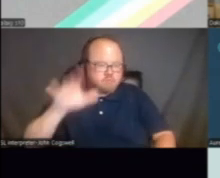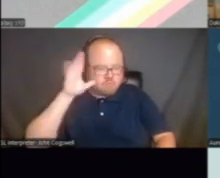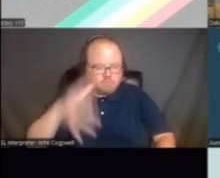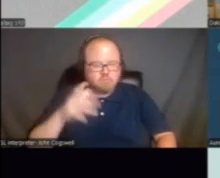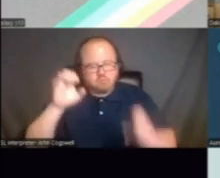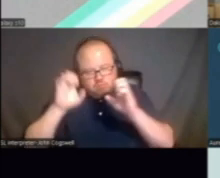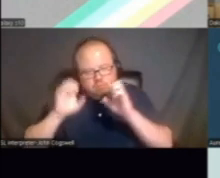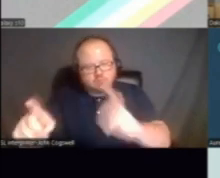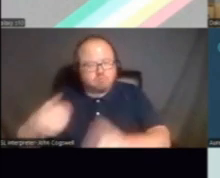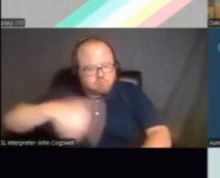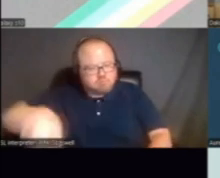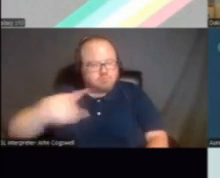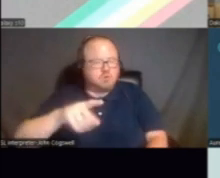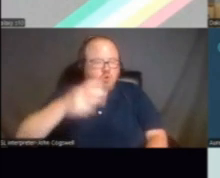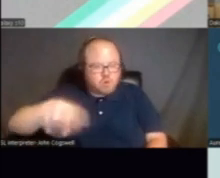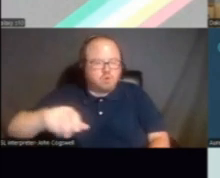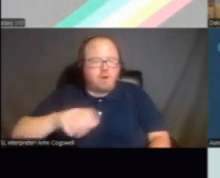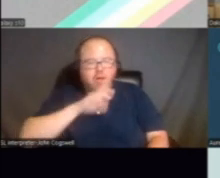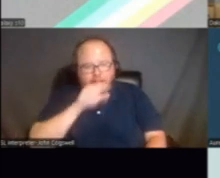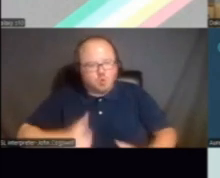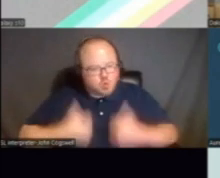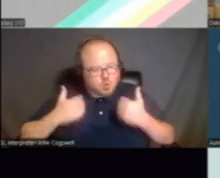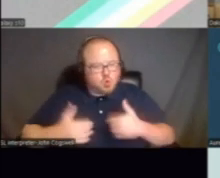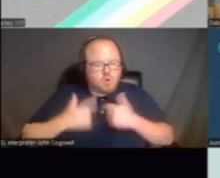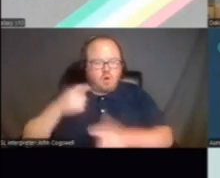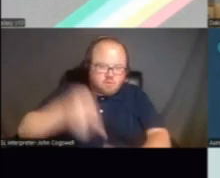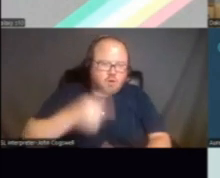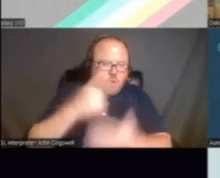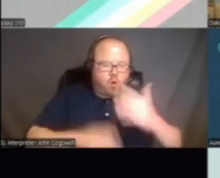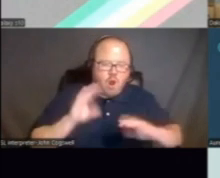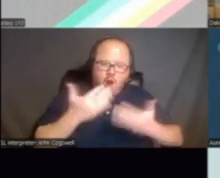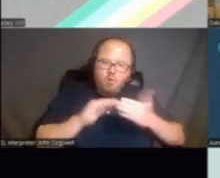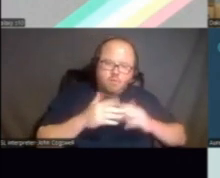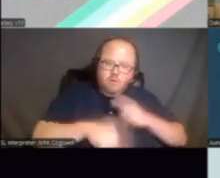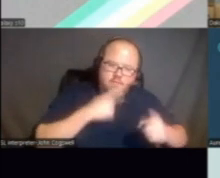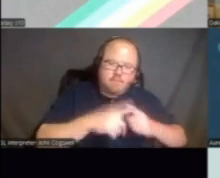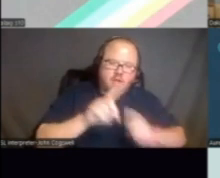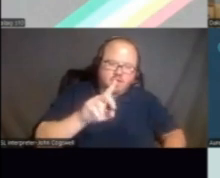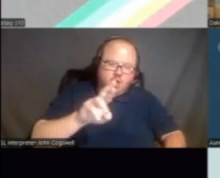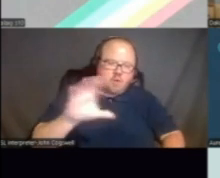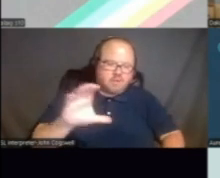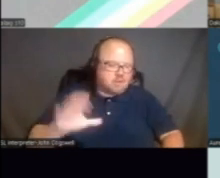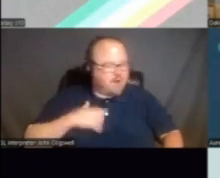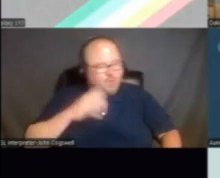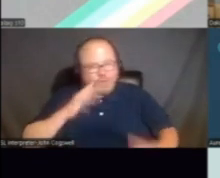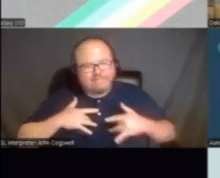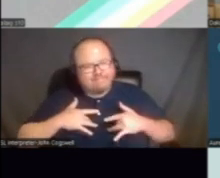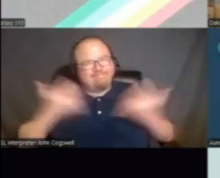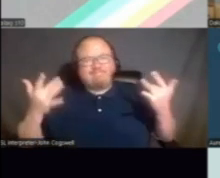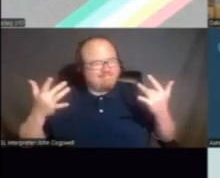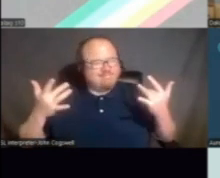know, to educate the community about what DRC is all about. So I'm super stoked about it. I'm excited.